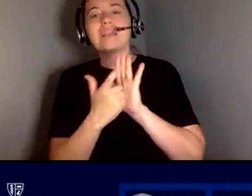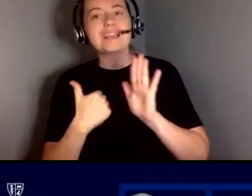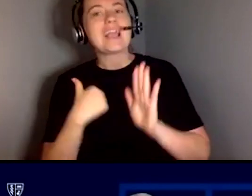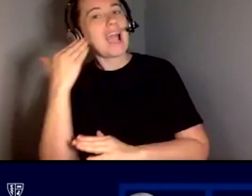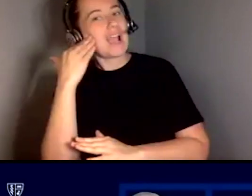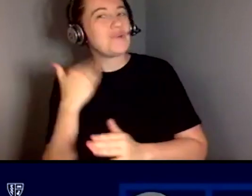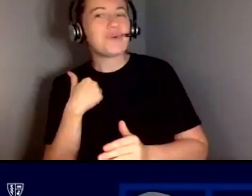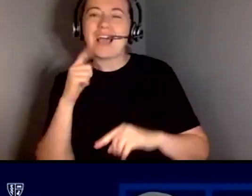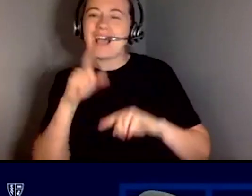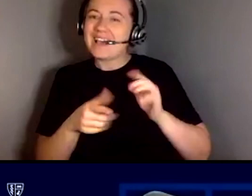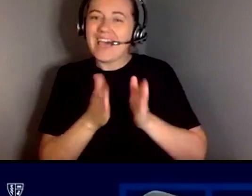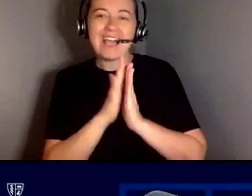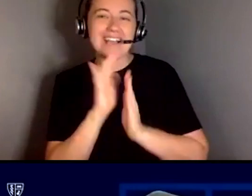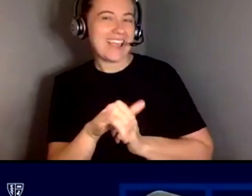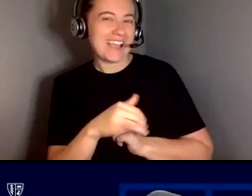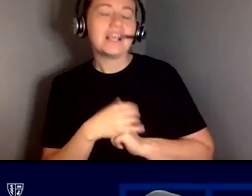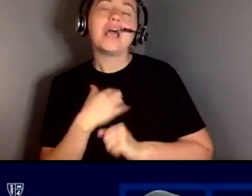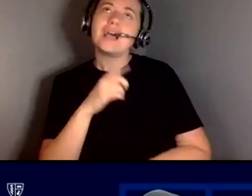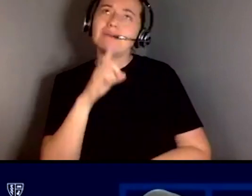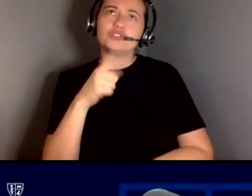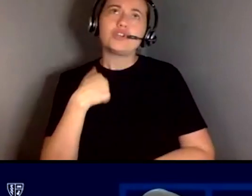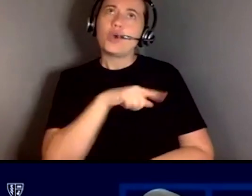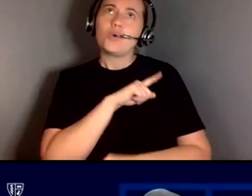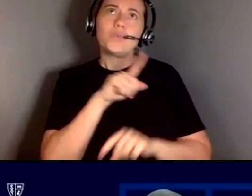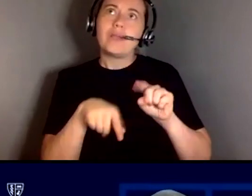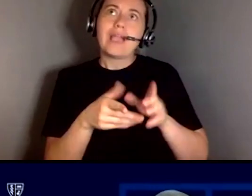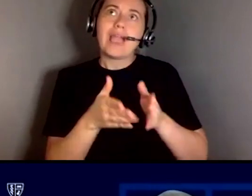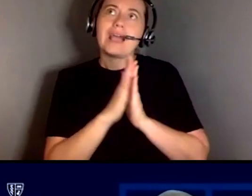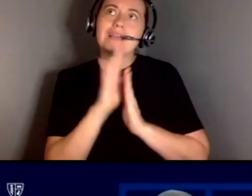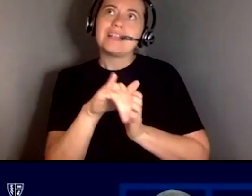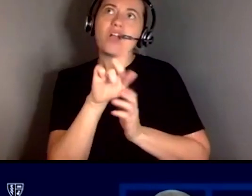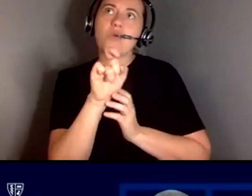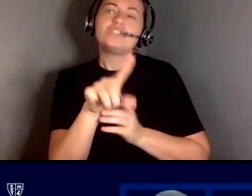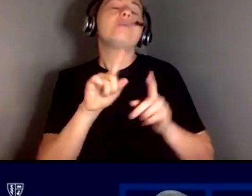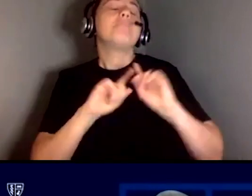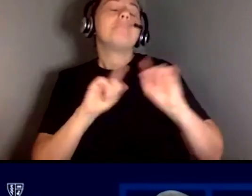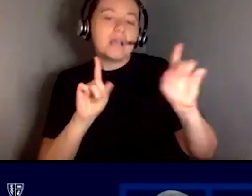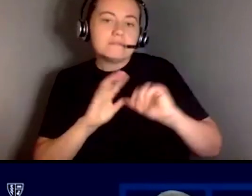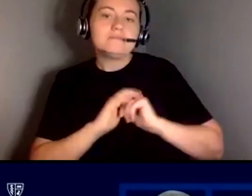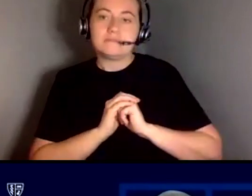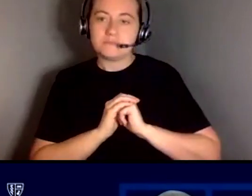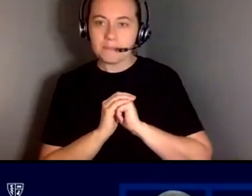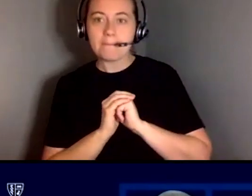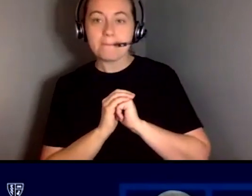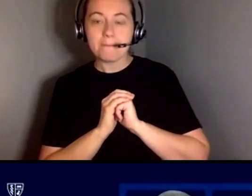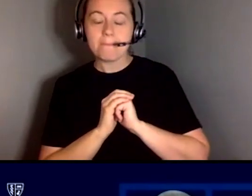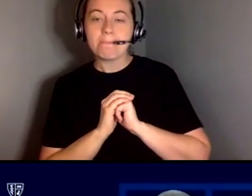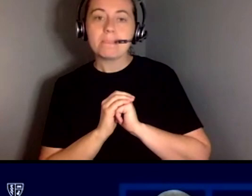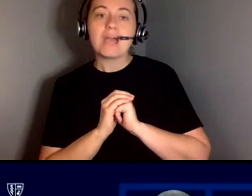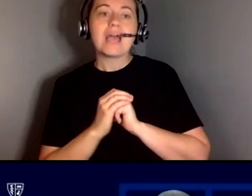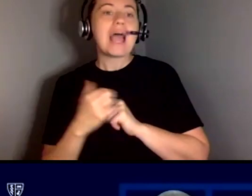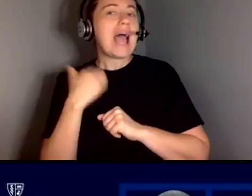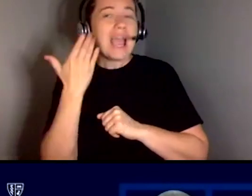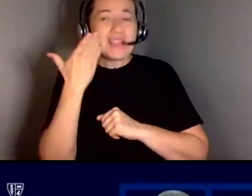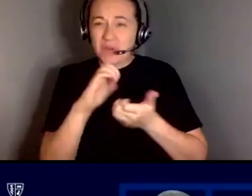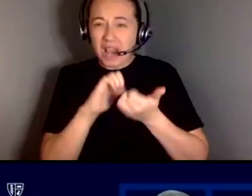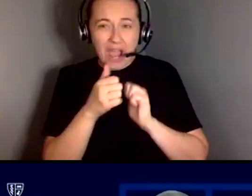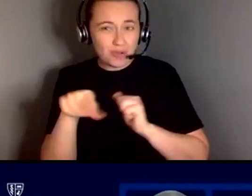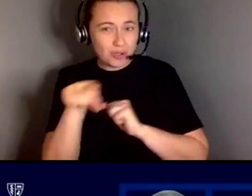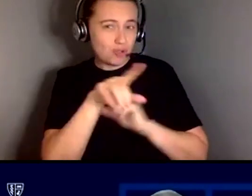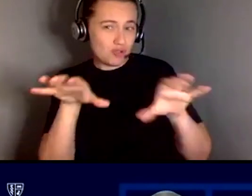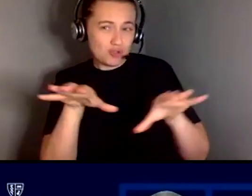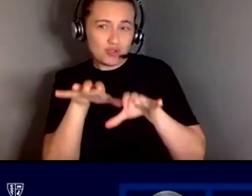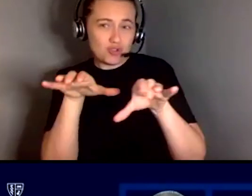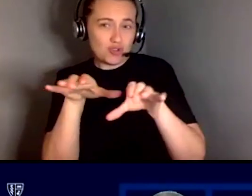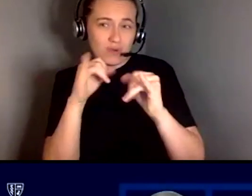that question or at least i'm pretty sure we can't ask that question um and i don't know how you guys do interviews